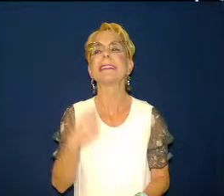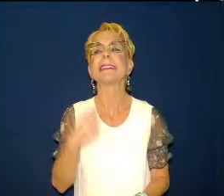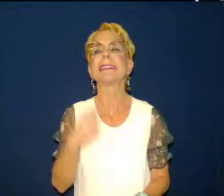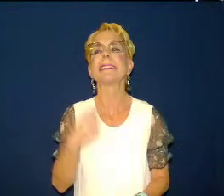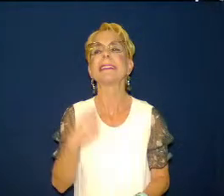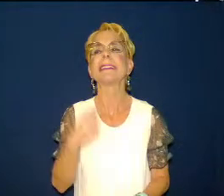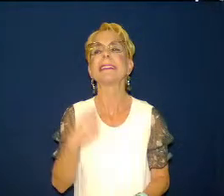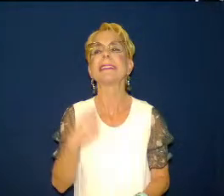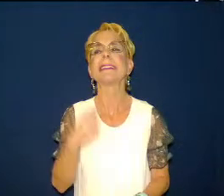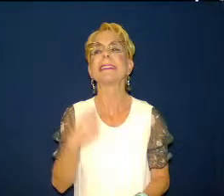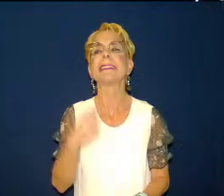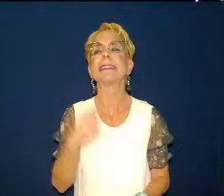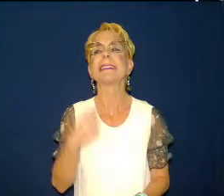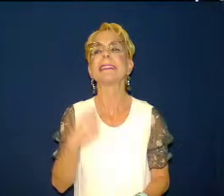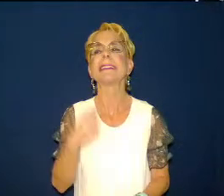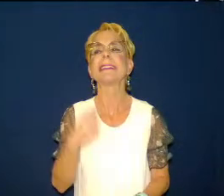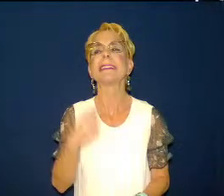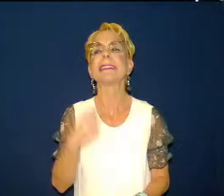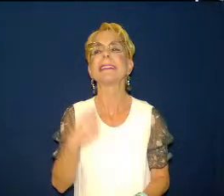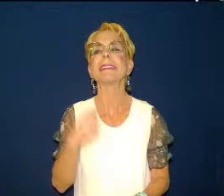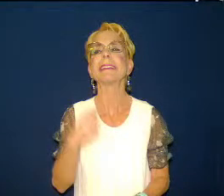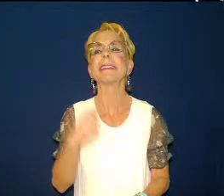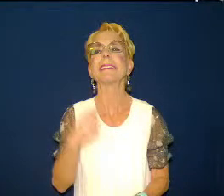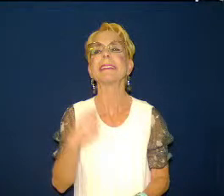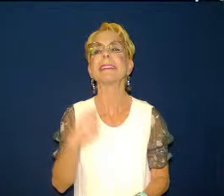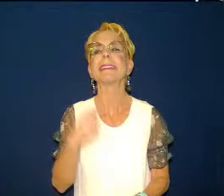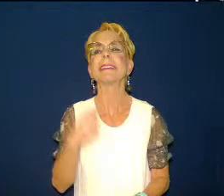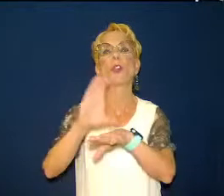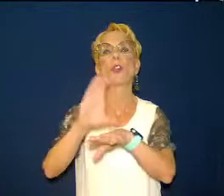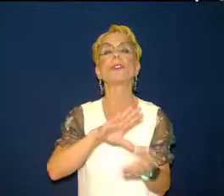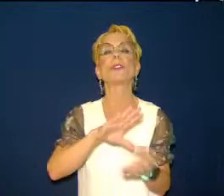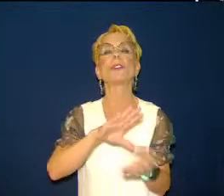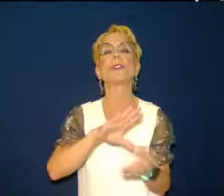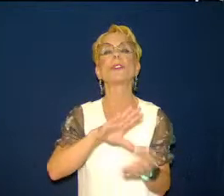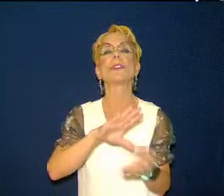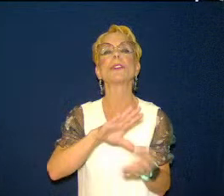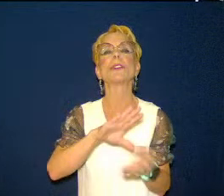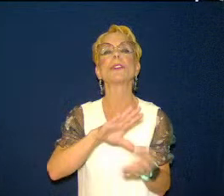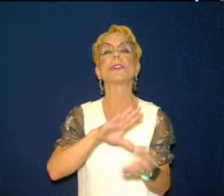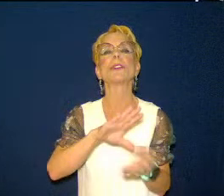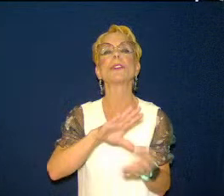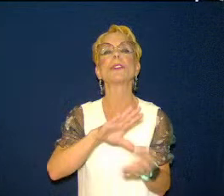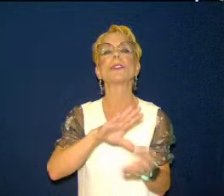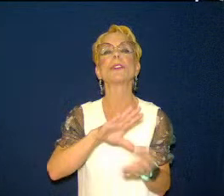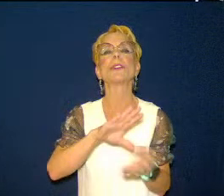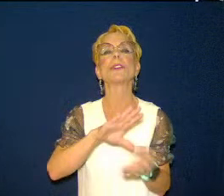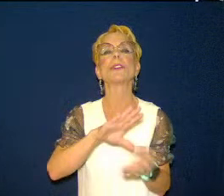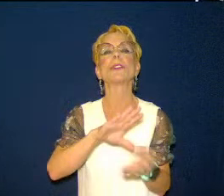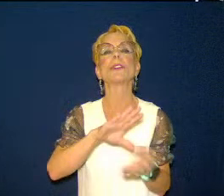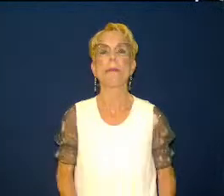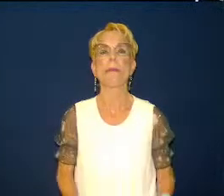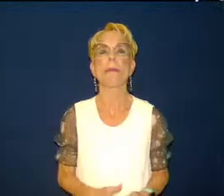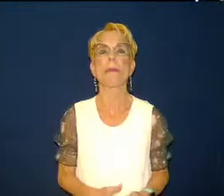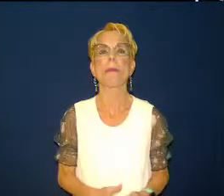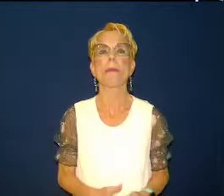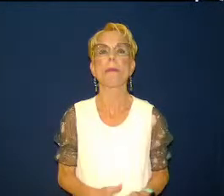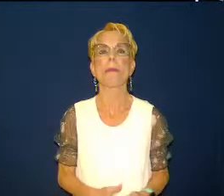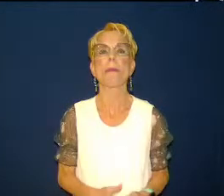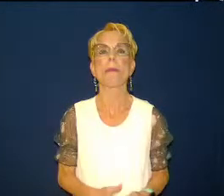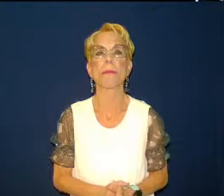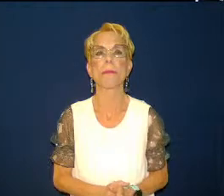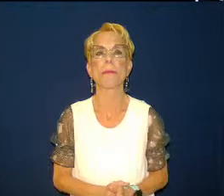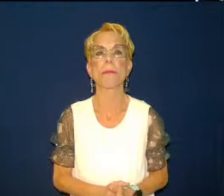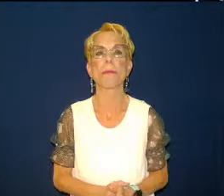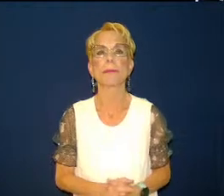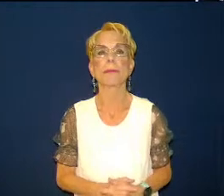book you know the autopsy of a deceased church spends a lot of time about the past being our hero so